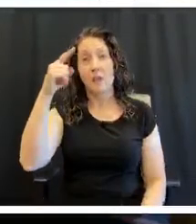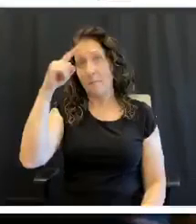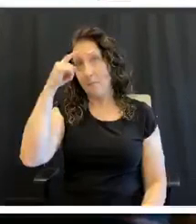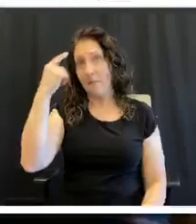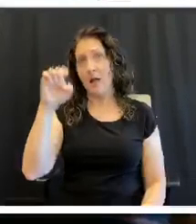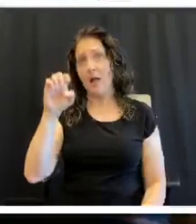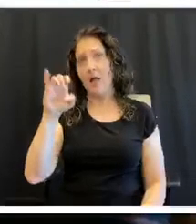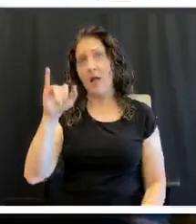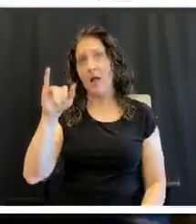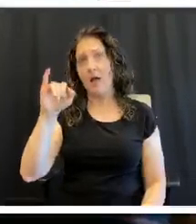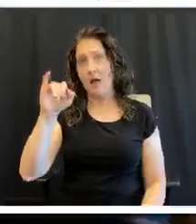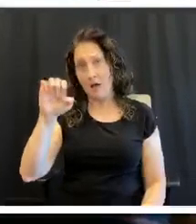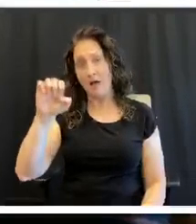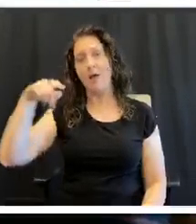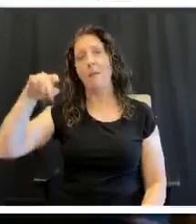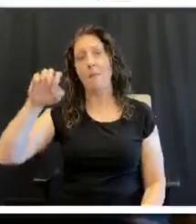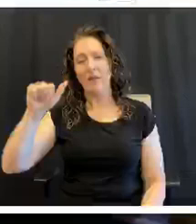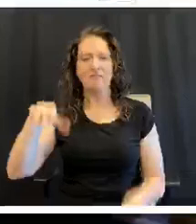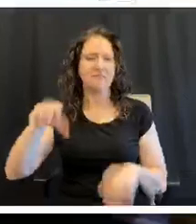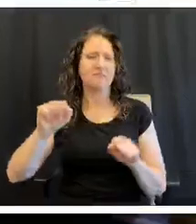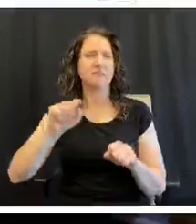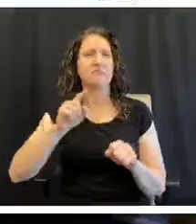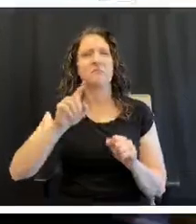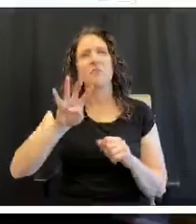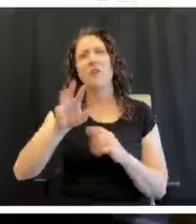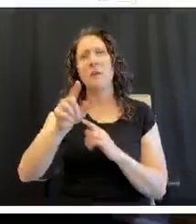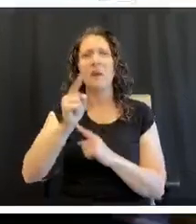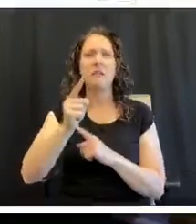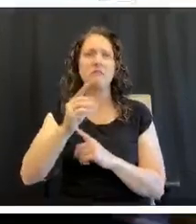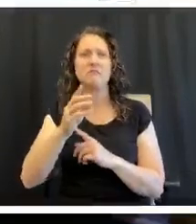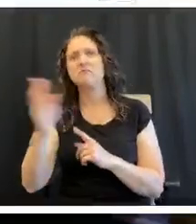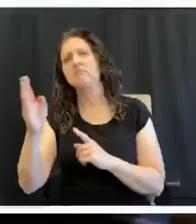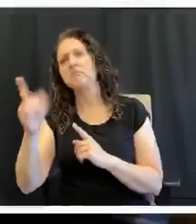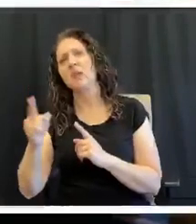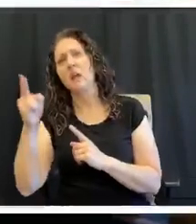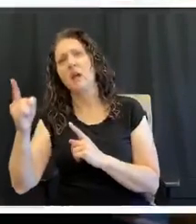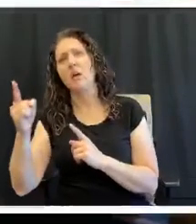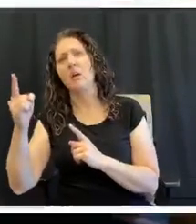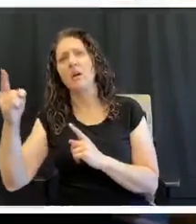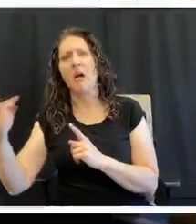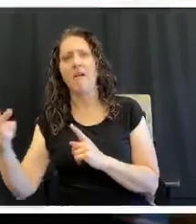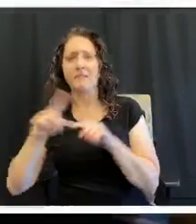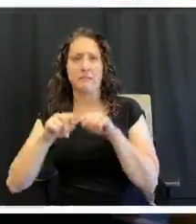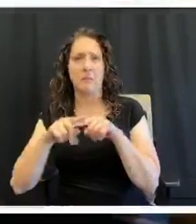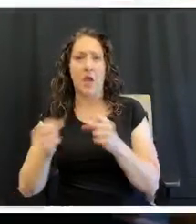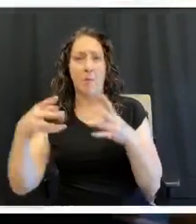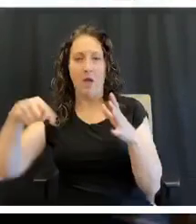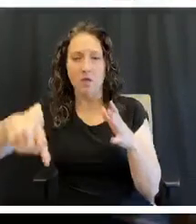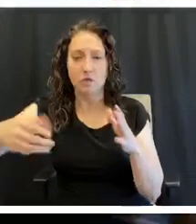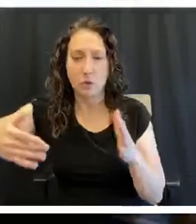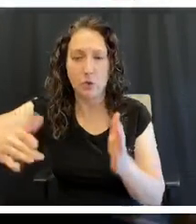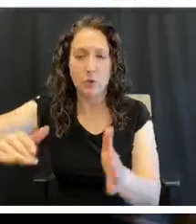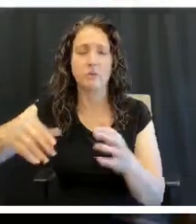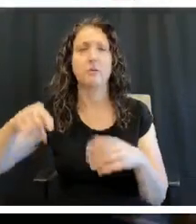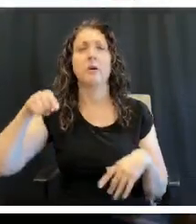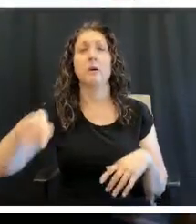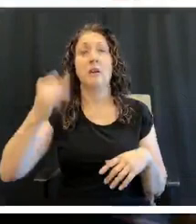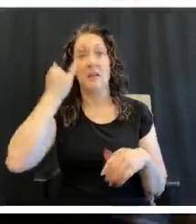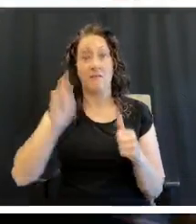half, depends on how much is in the pot itself. But they keep and they reheat good from day to day.